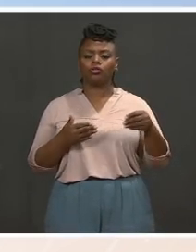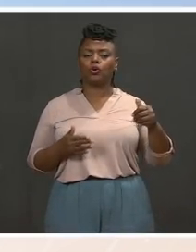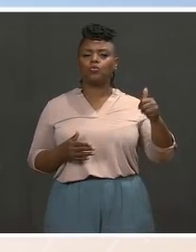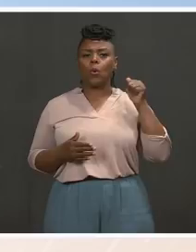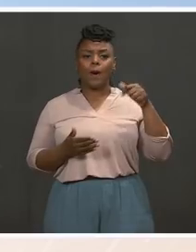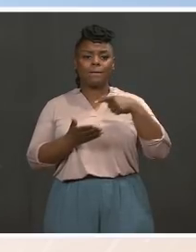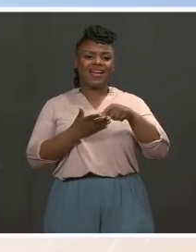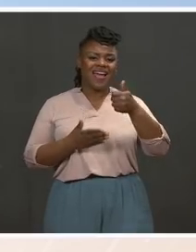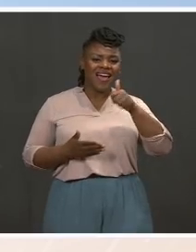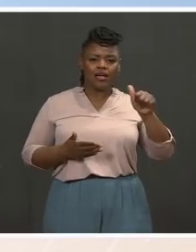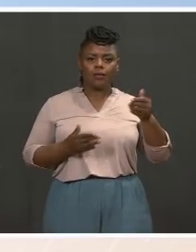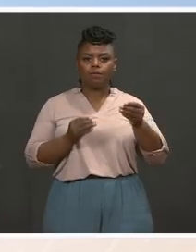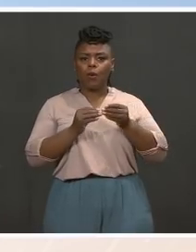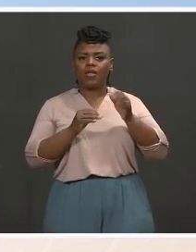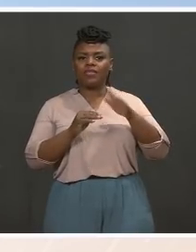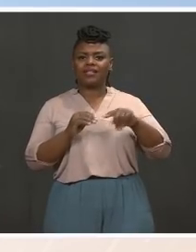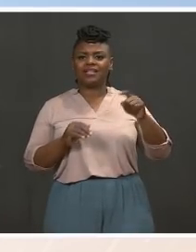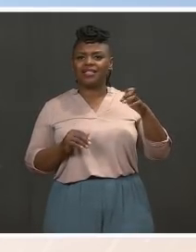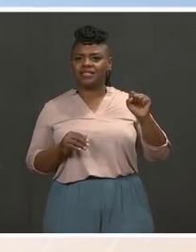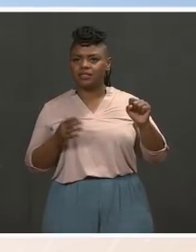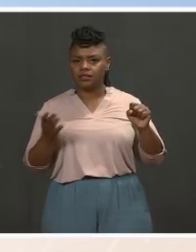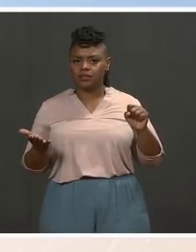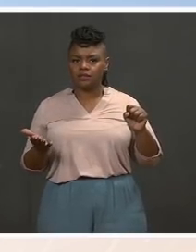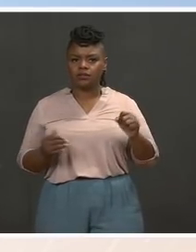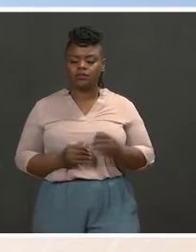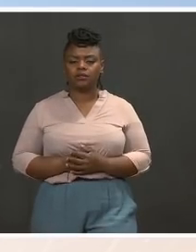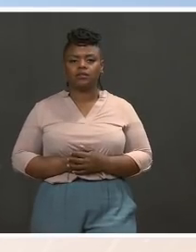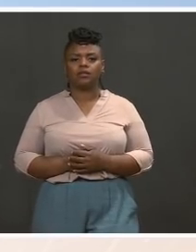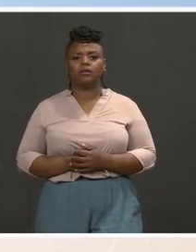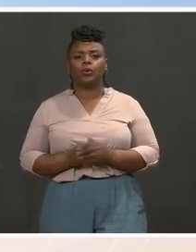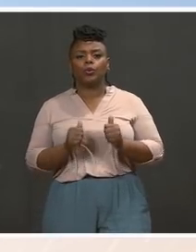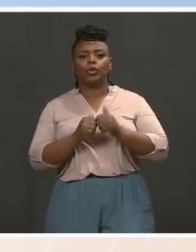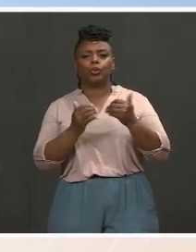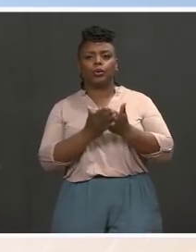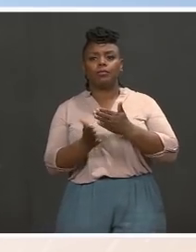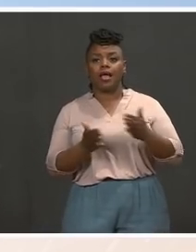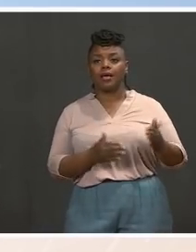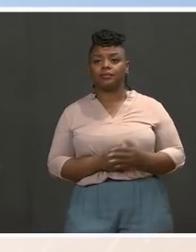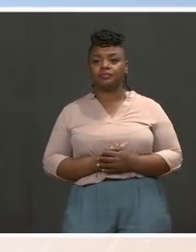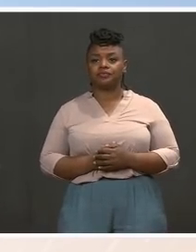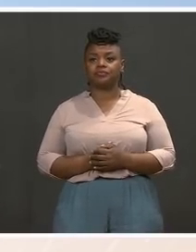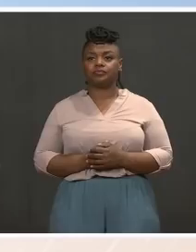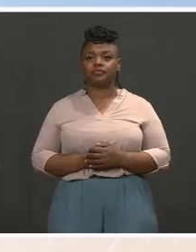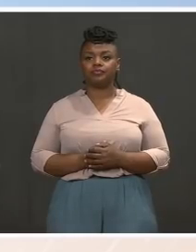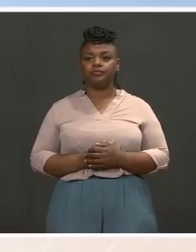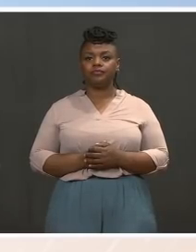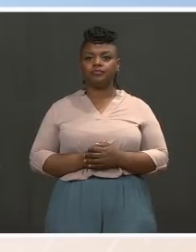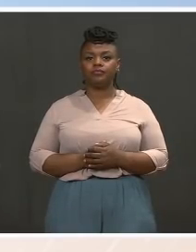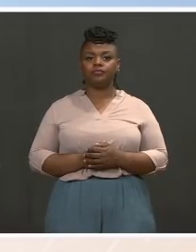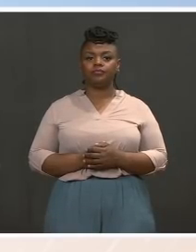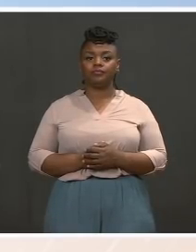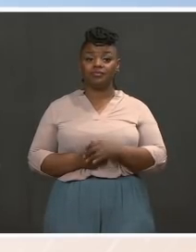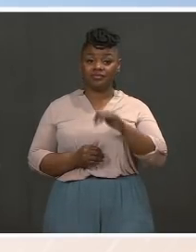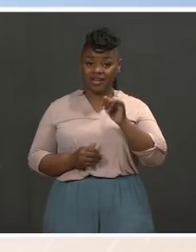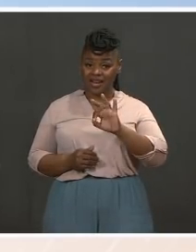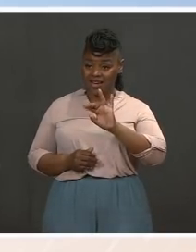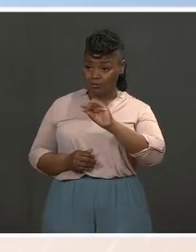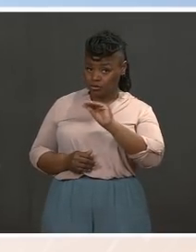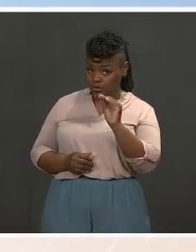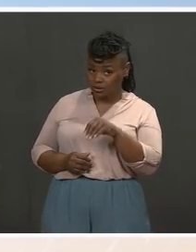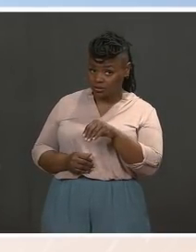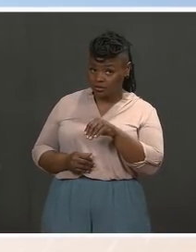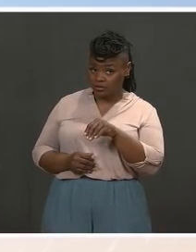potential plan to the federal government in taxes. So — MS. Which is 98 percent of families. The so